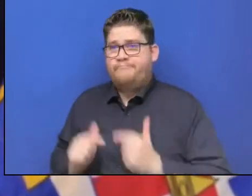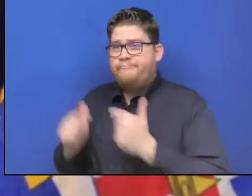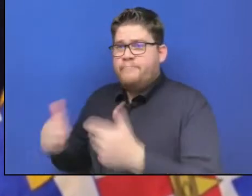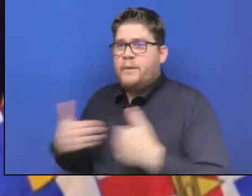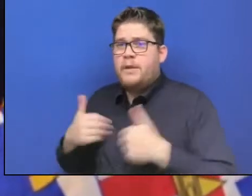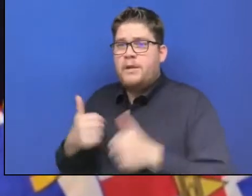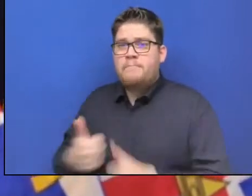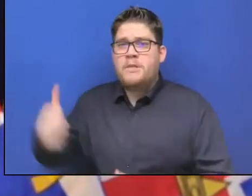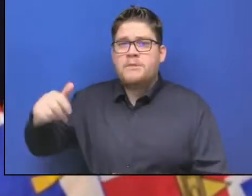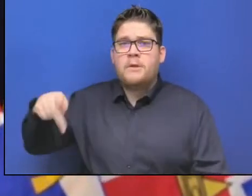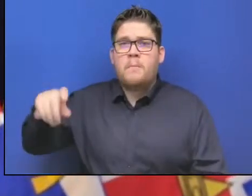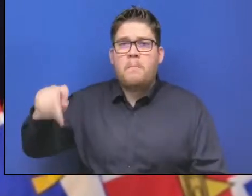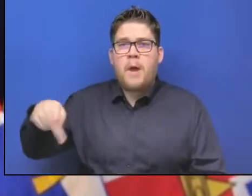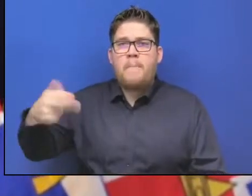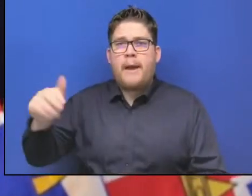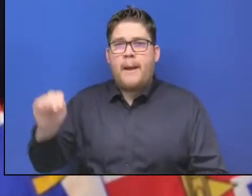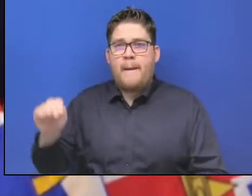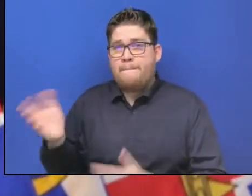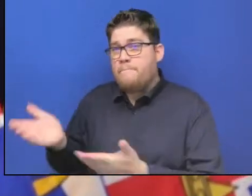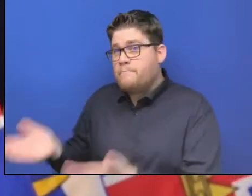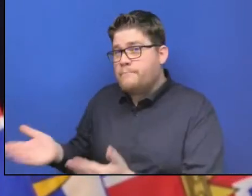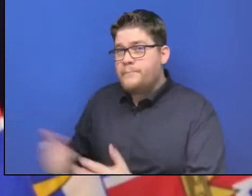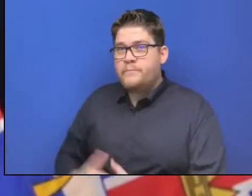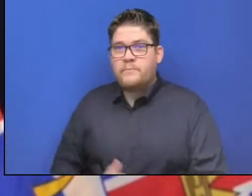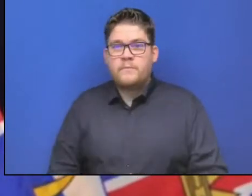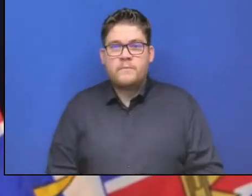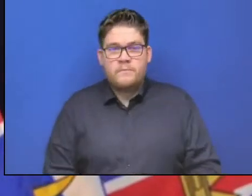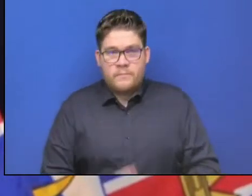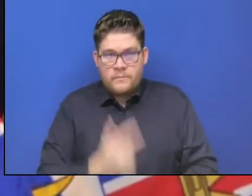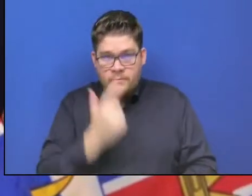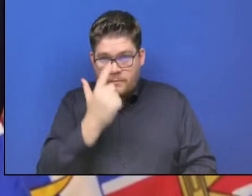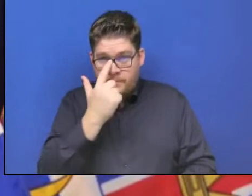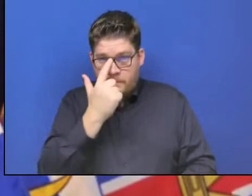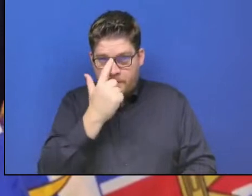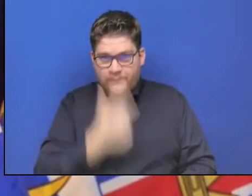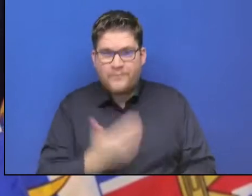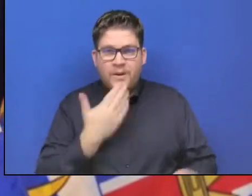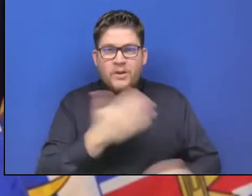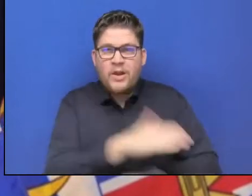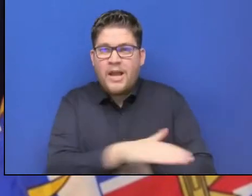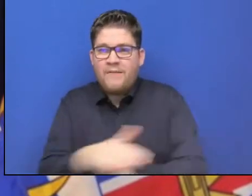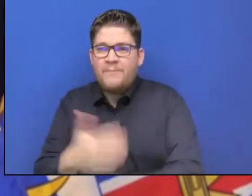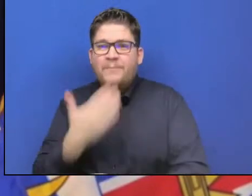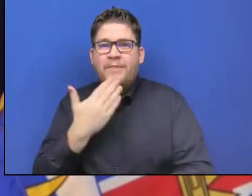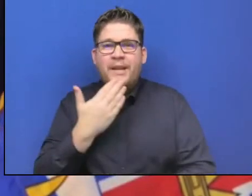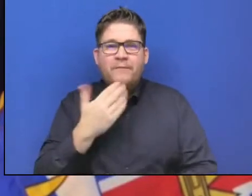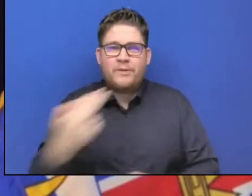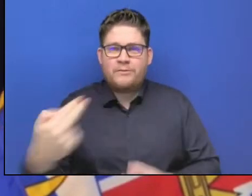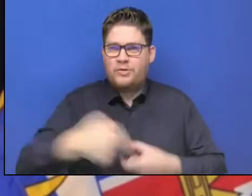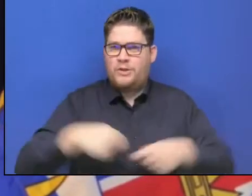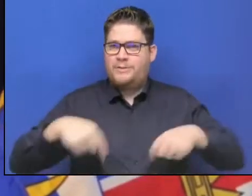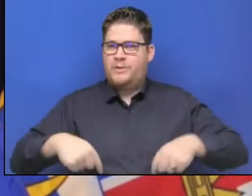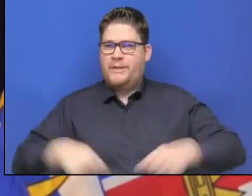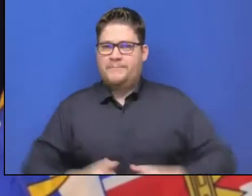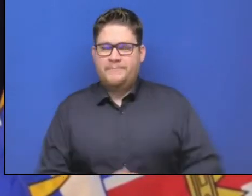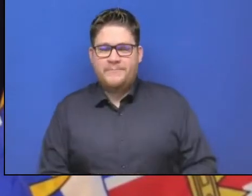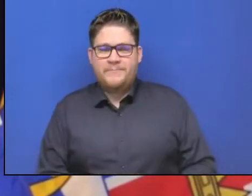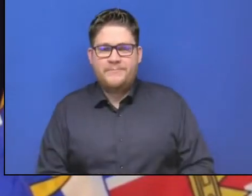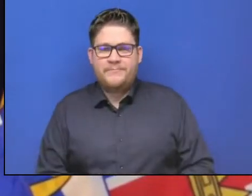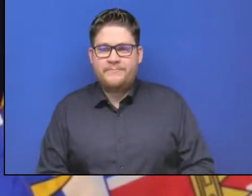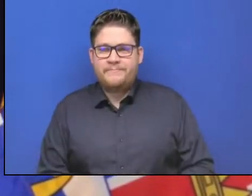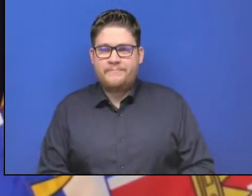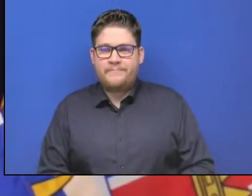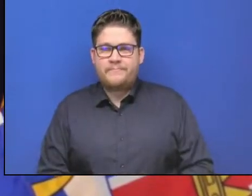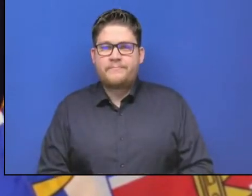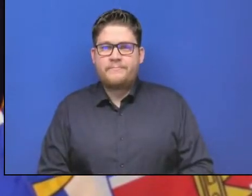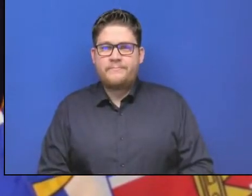POPHAM Good afternoon. Thank you so much to everyone who's joining us. We have started to get reports on impacts that the flood has